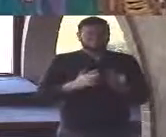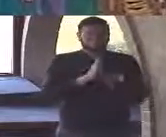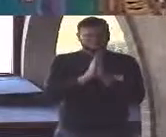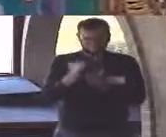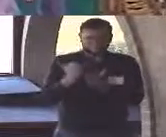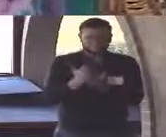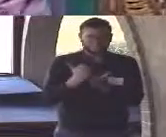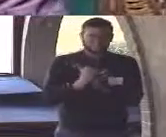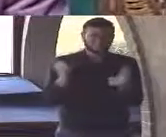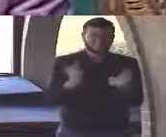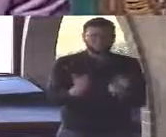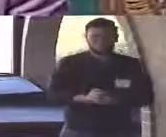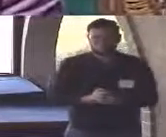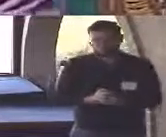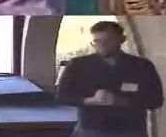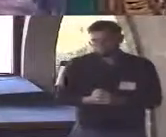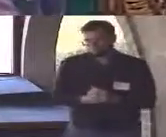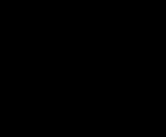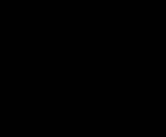applause